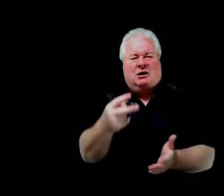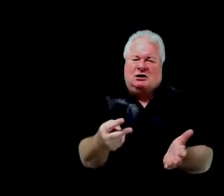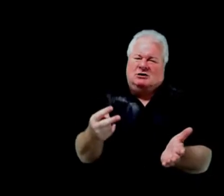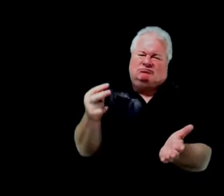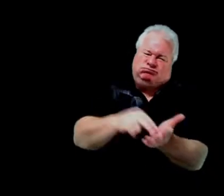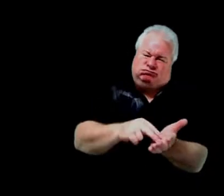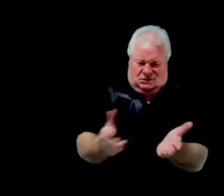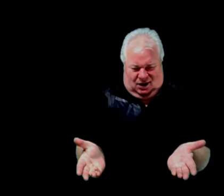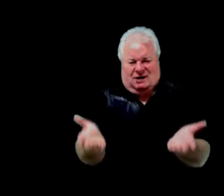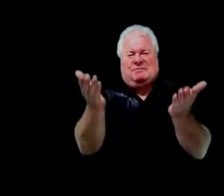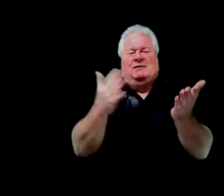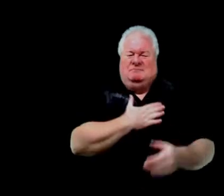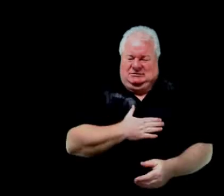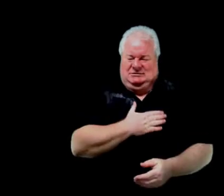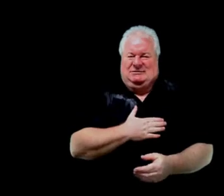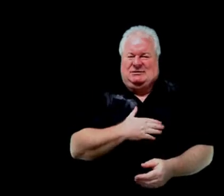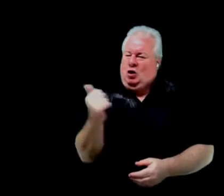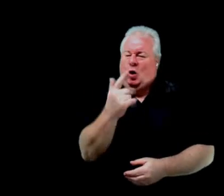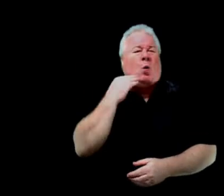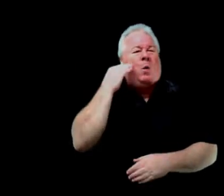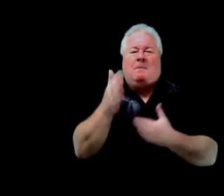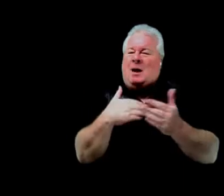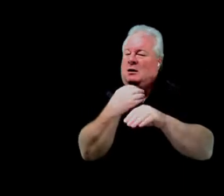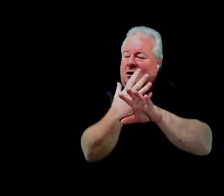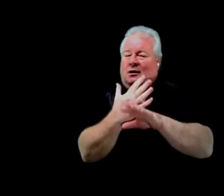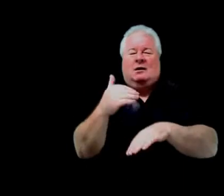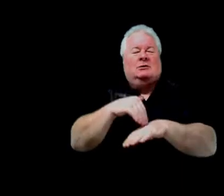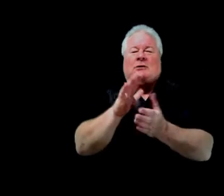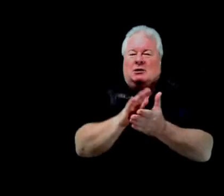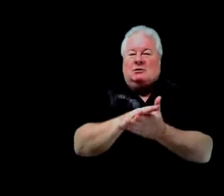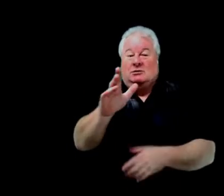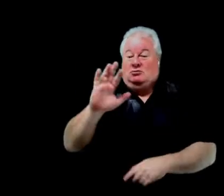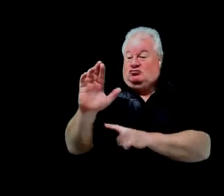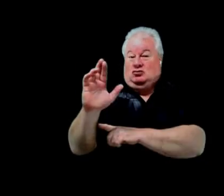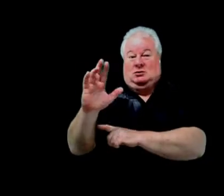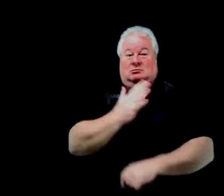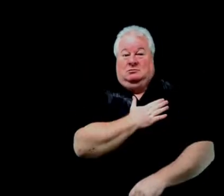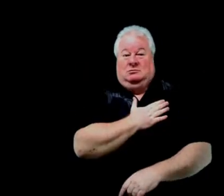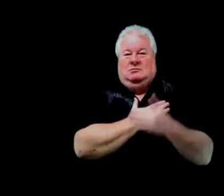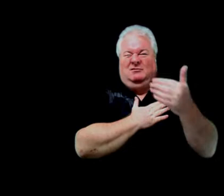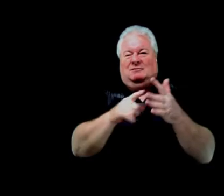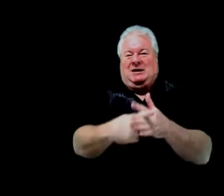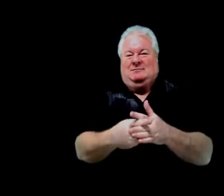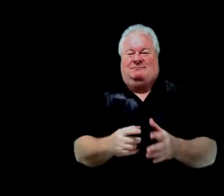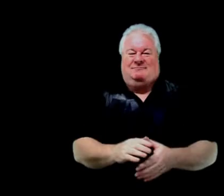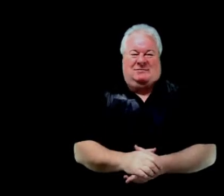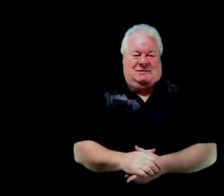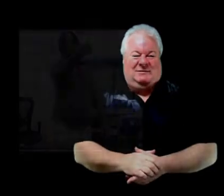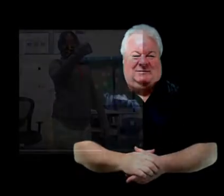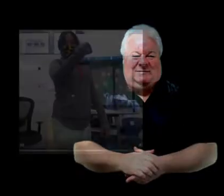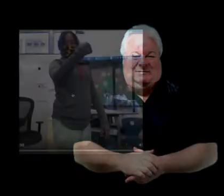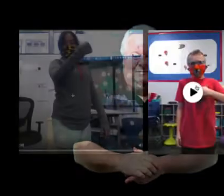Please stand for the pledge of allegiance. Put your right hand over your heart. Ready? Begin.